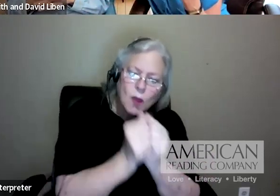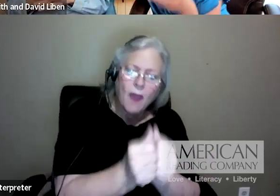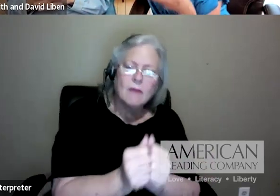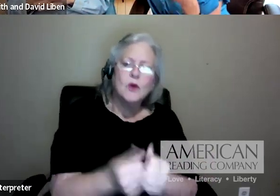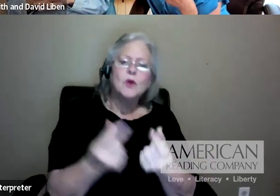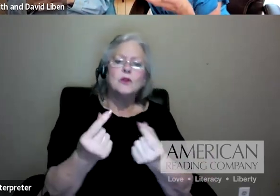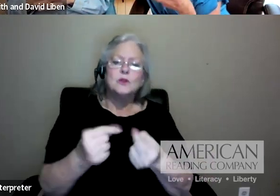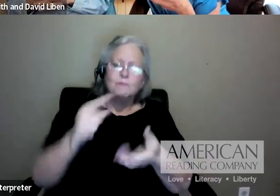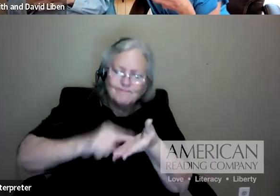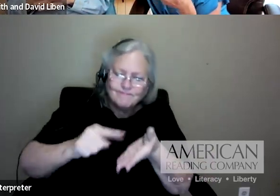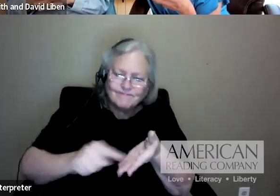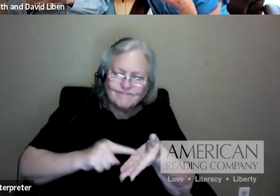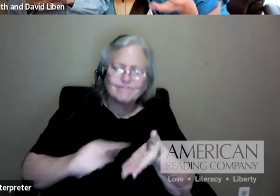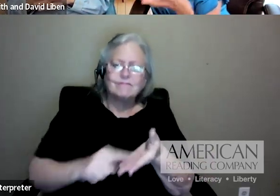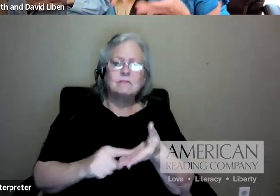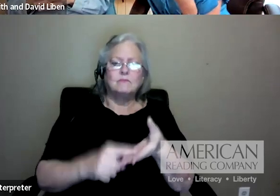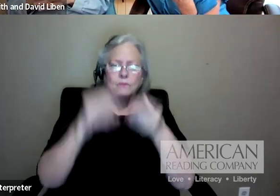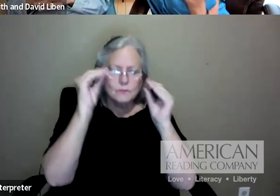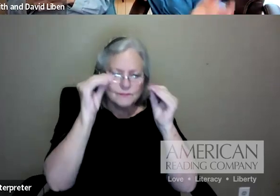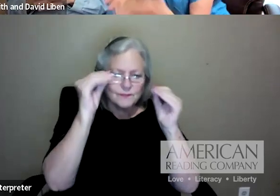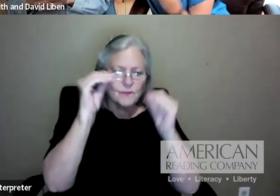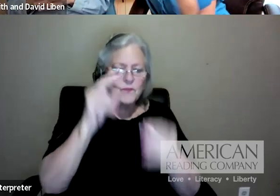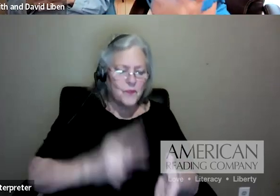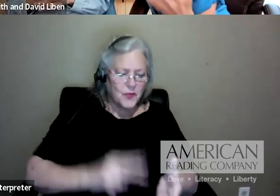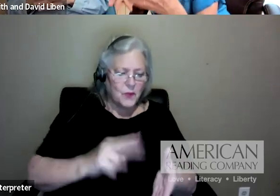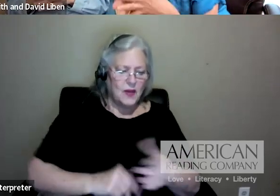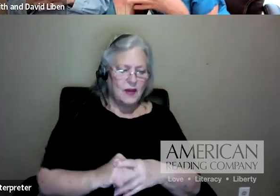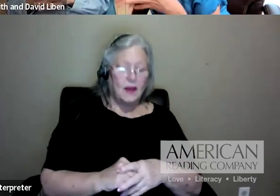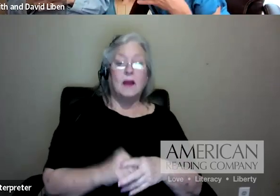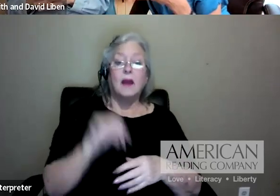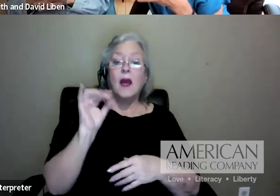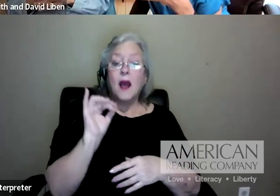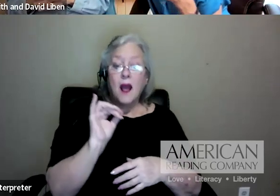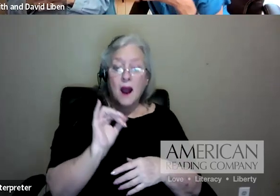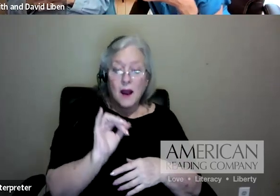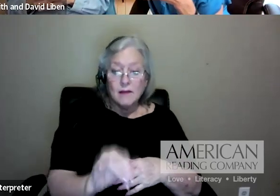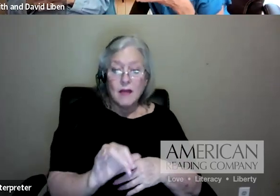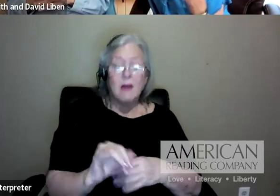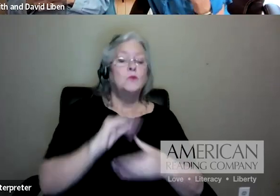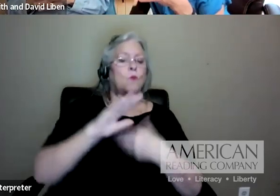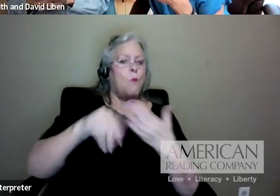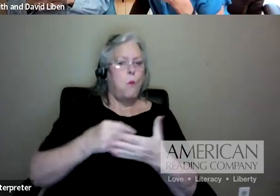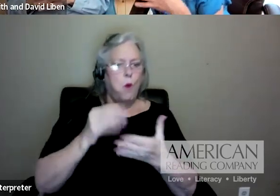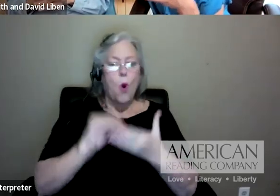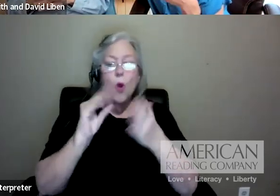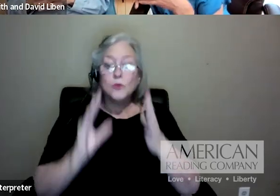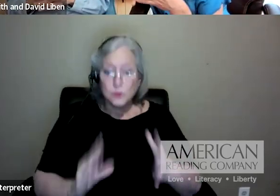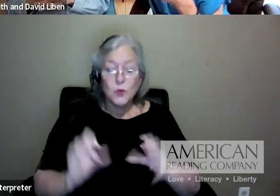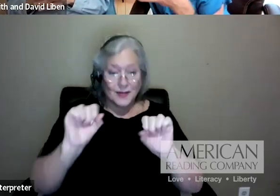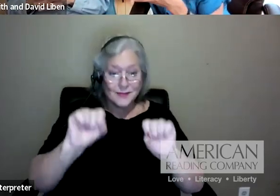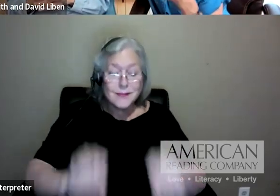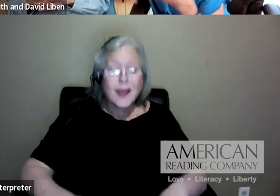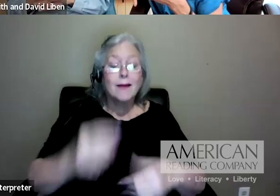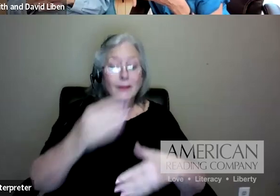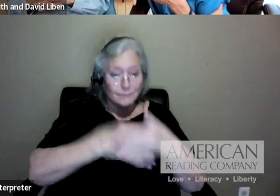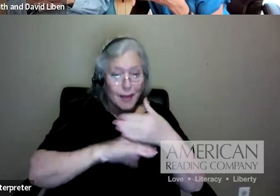that then all students do get to access that text. If you're in third grade, you deserve